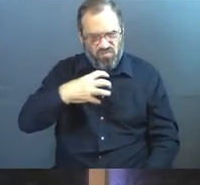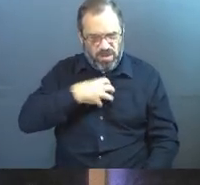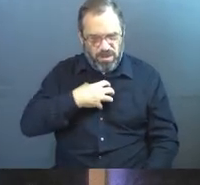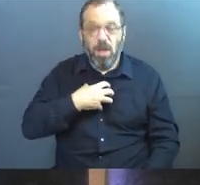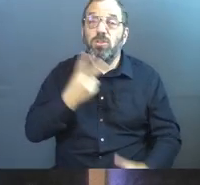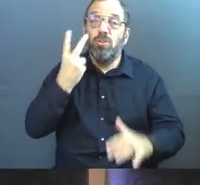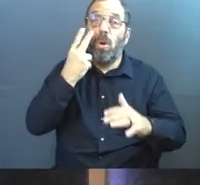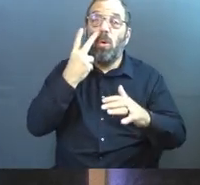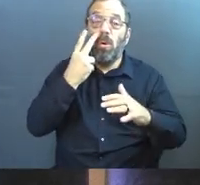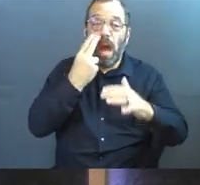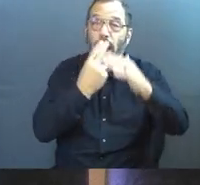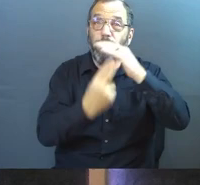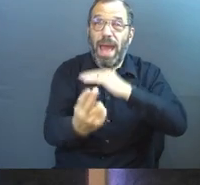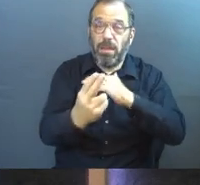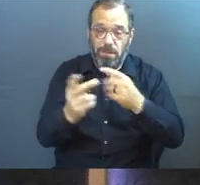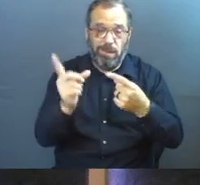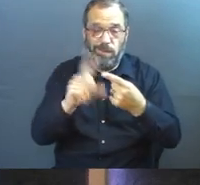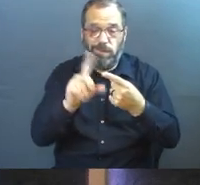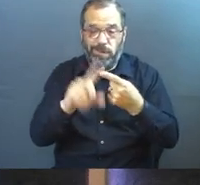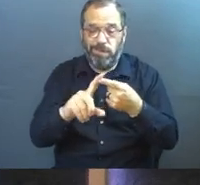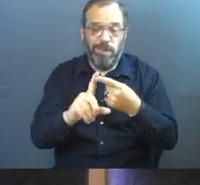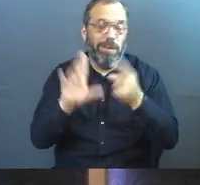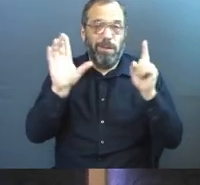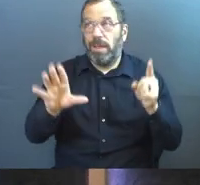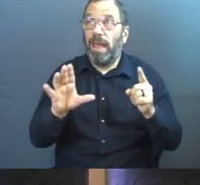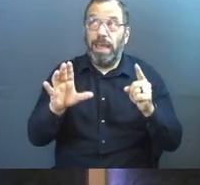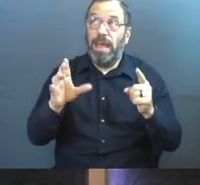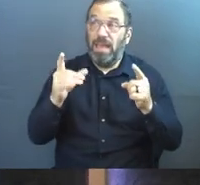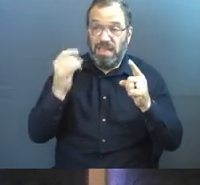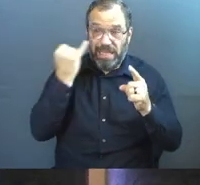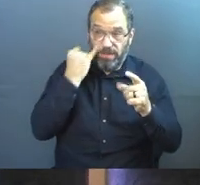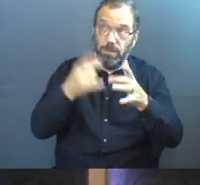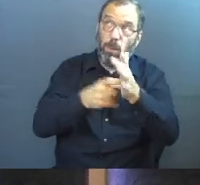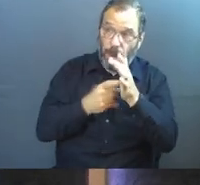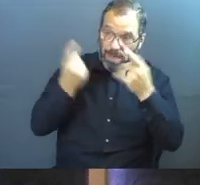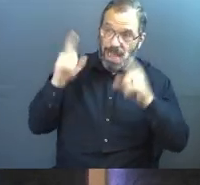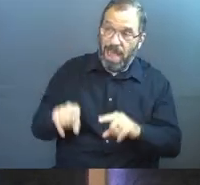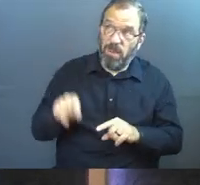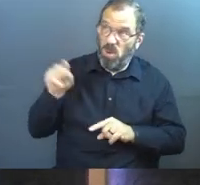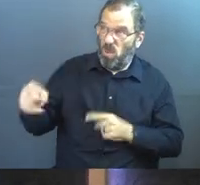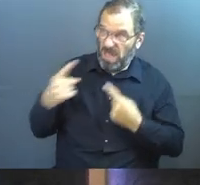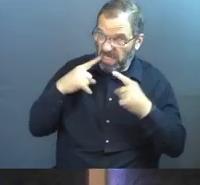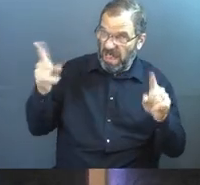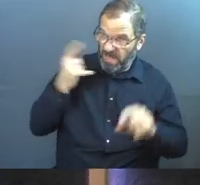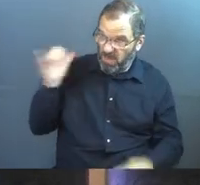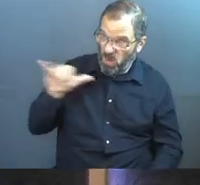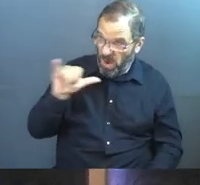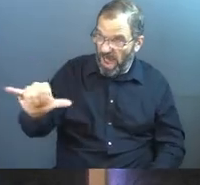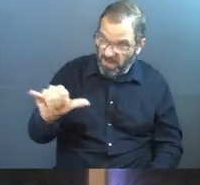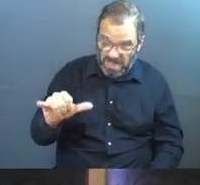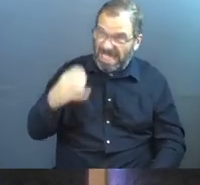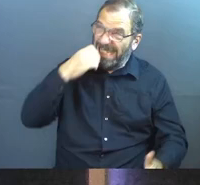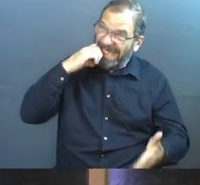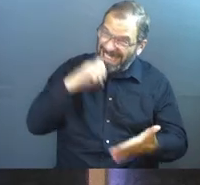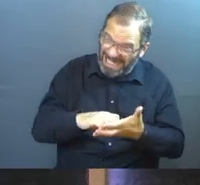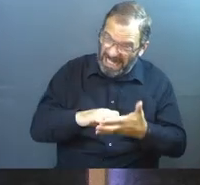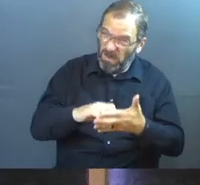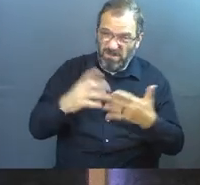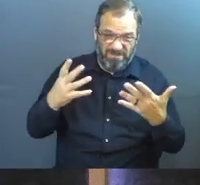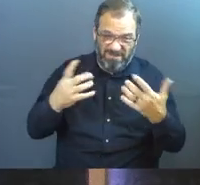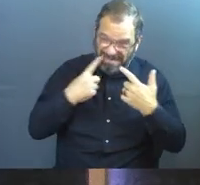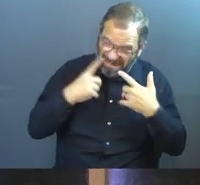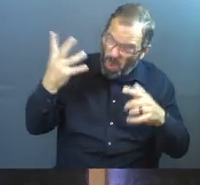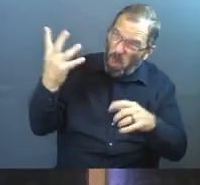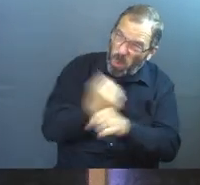the prophet is like, number one, okay, even if this has to happen, God, are they going to succeed forever? Will evil ultimately